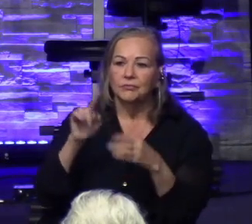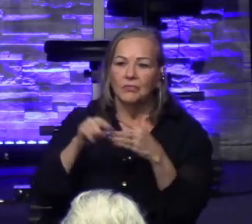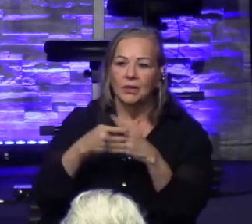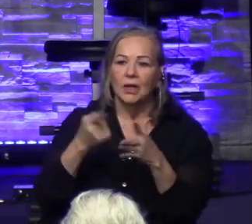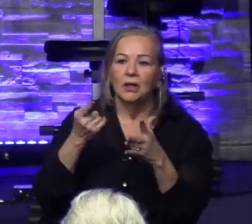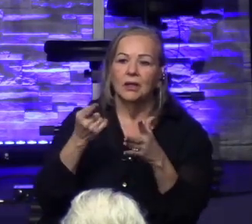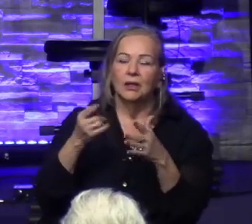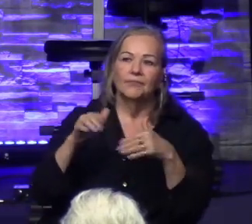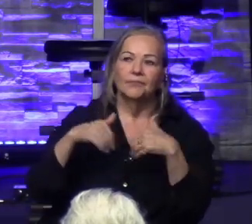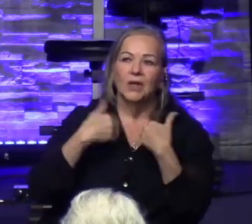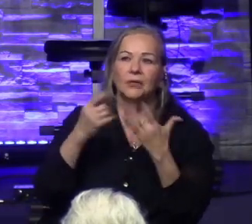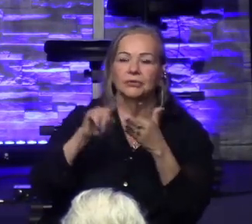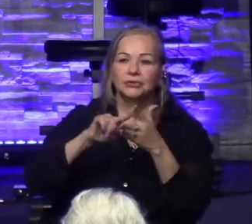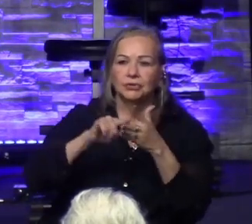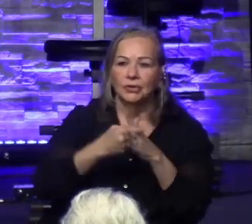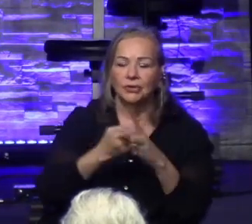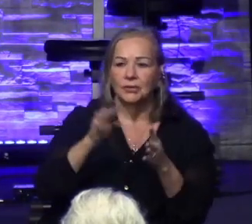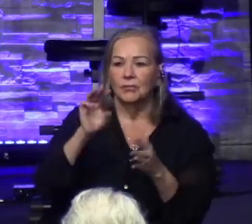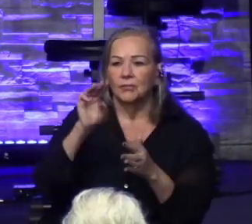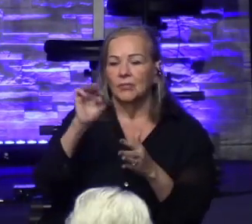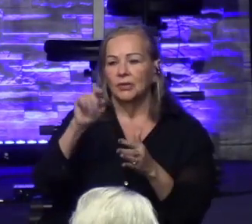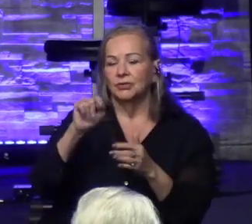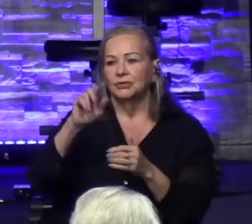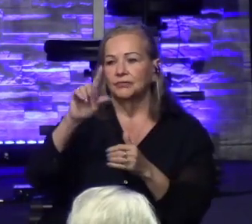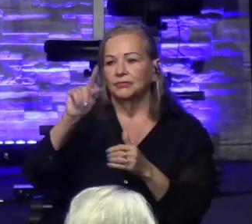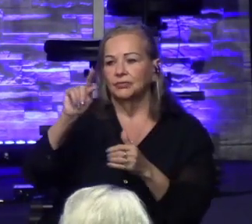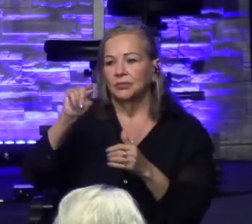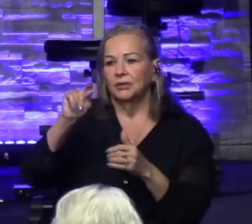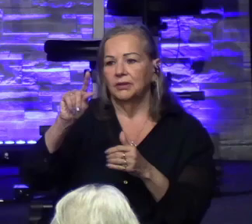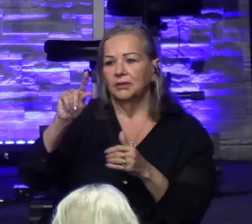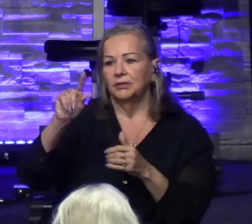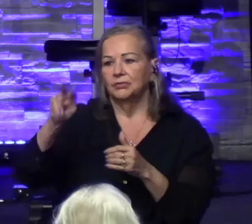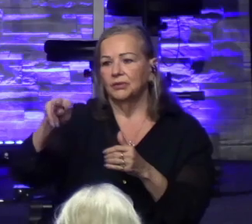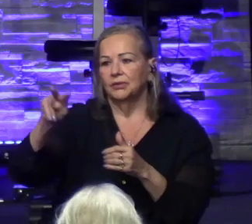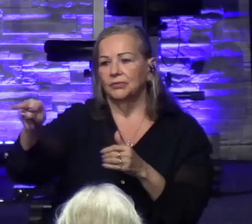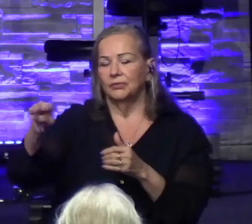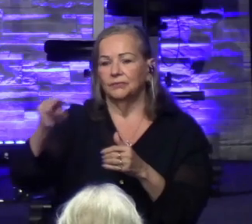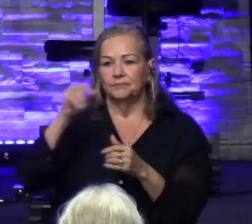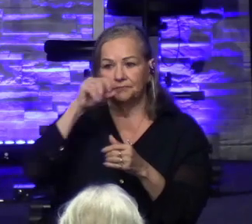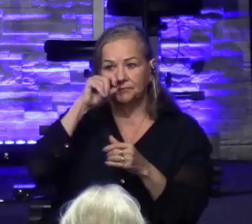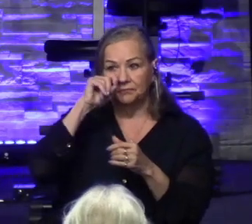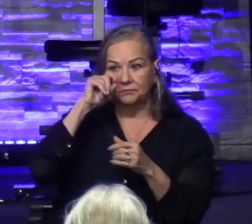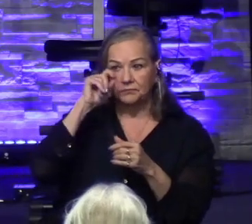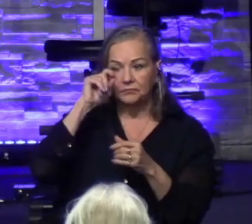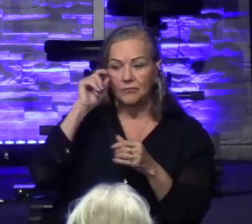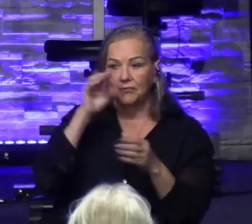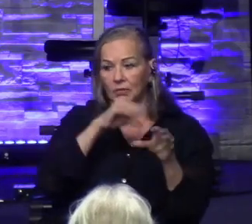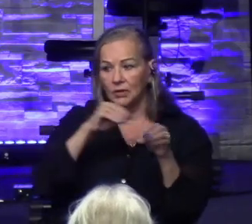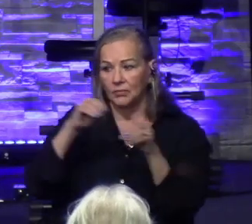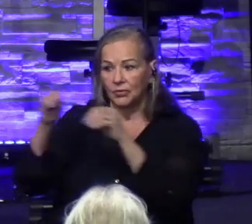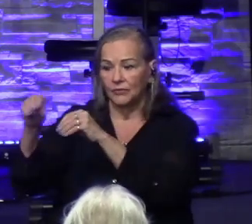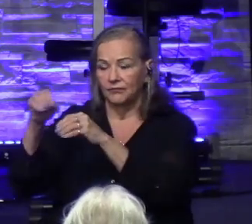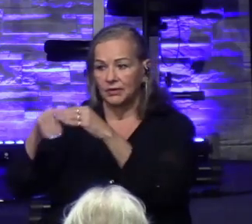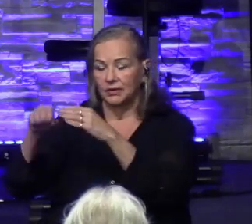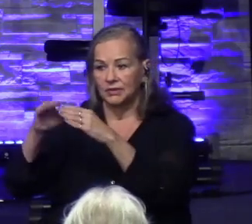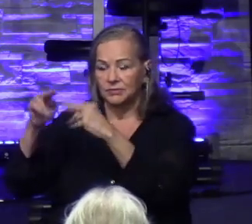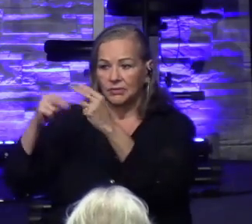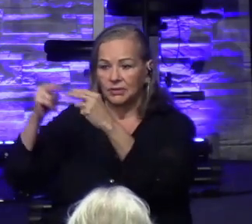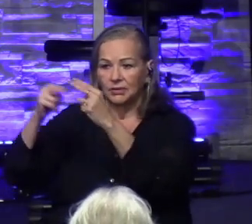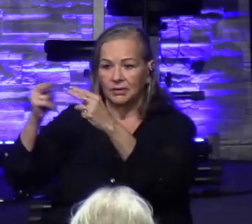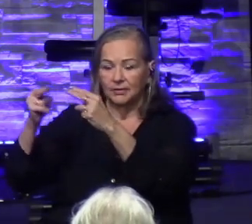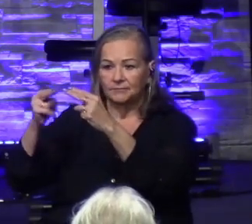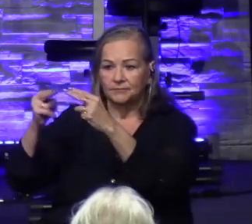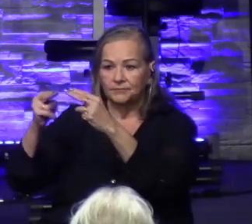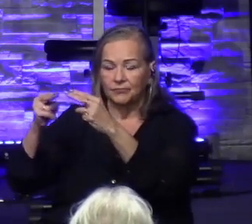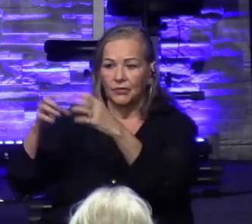In March of 2022, we moved into this building. We had outgrown the other building. Just for a quick reference,